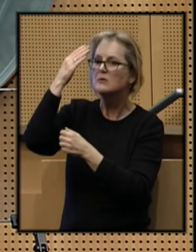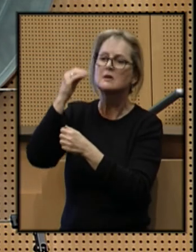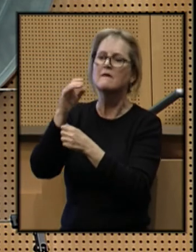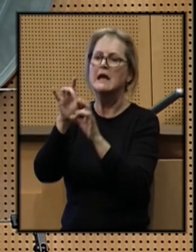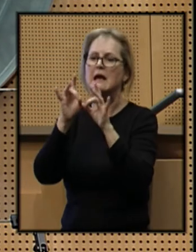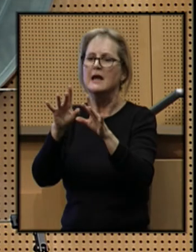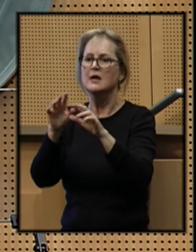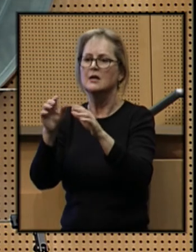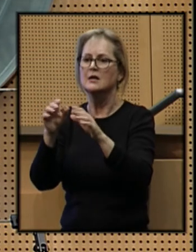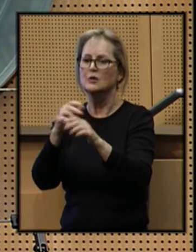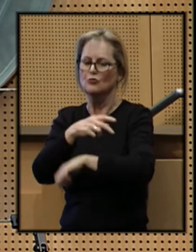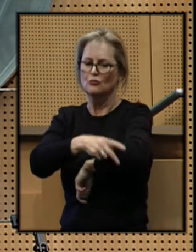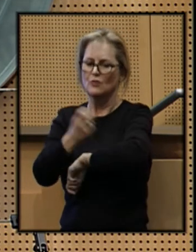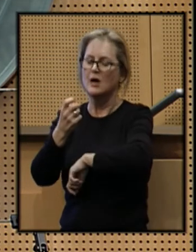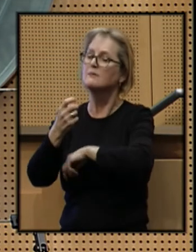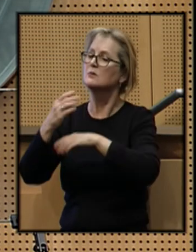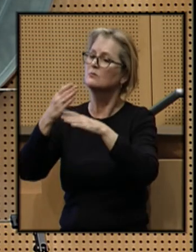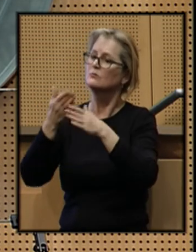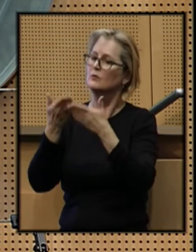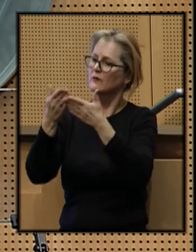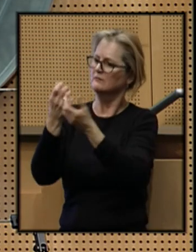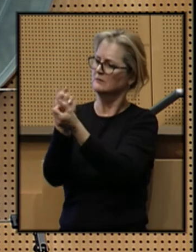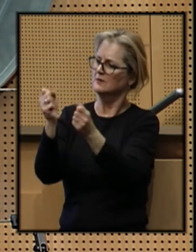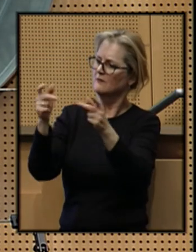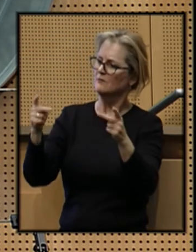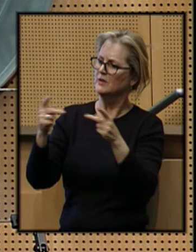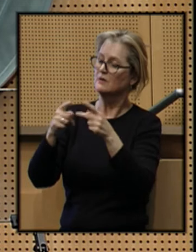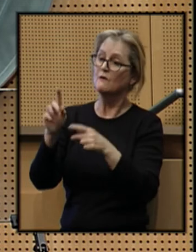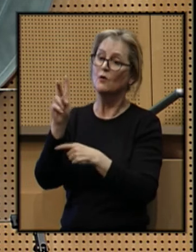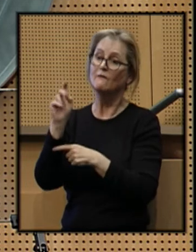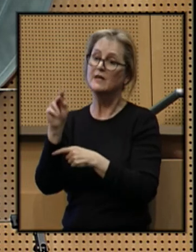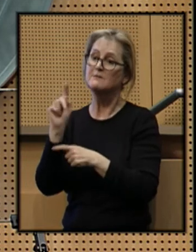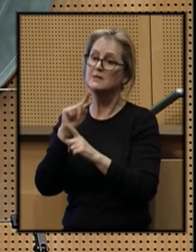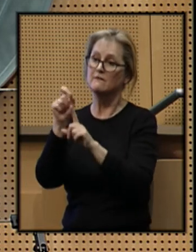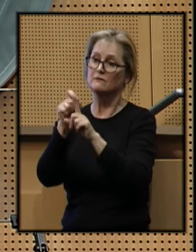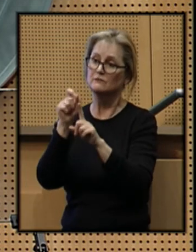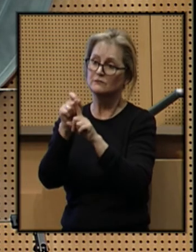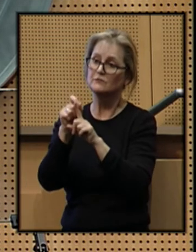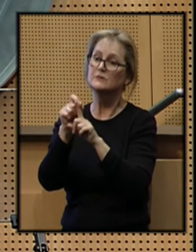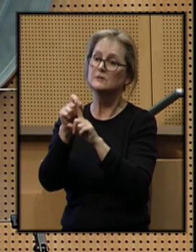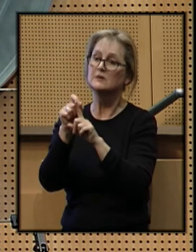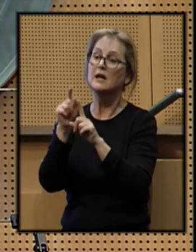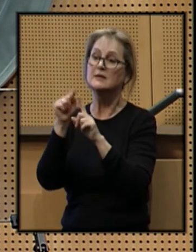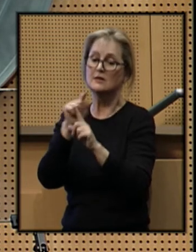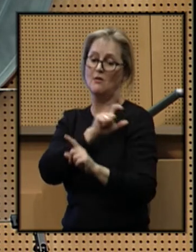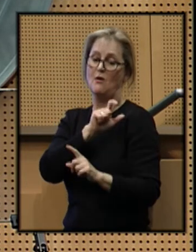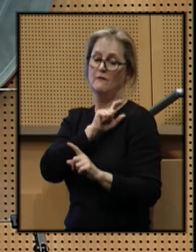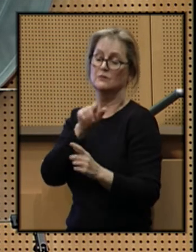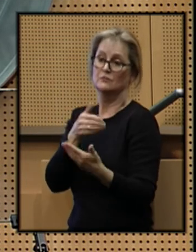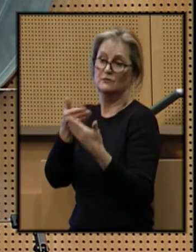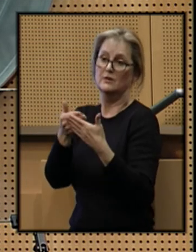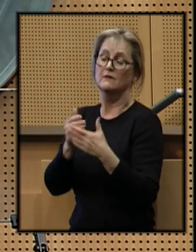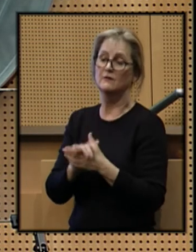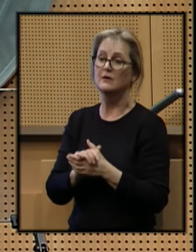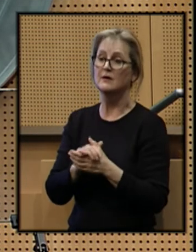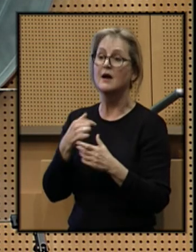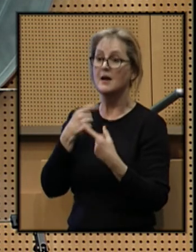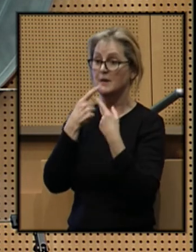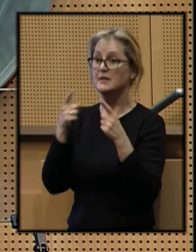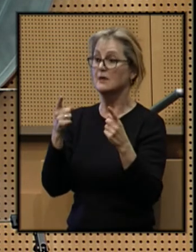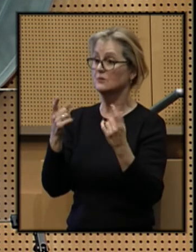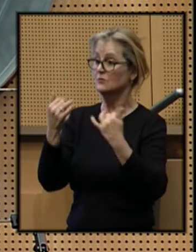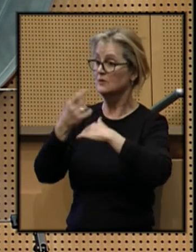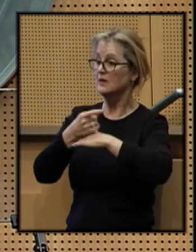crimes and provide safe places for victims of harassment until officers can arrive. I'm announcing